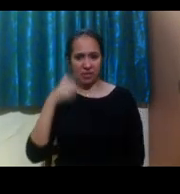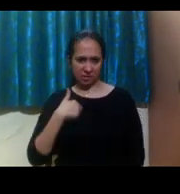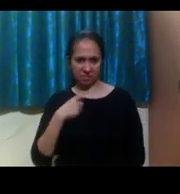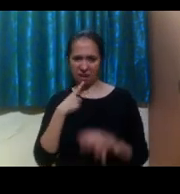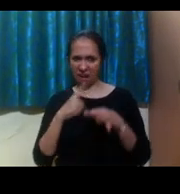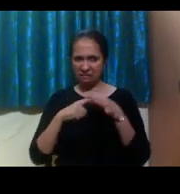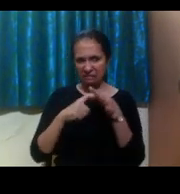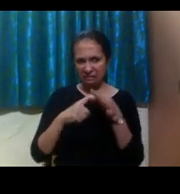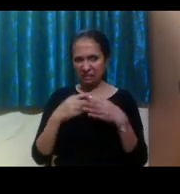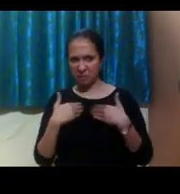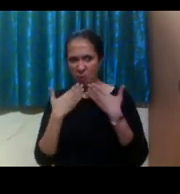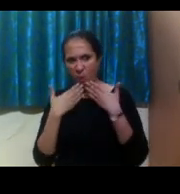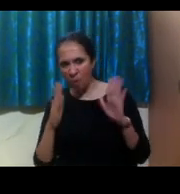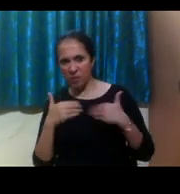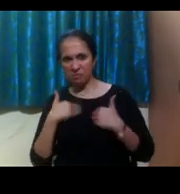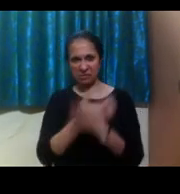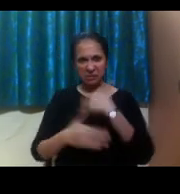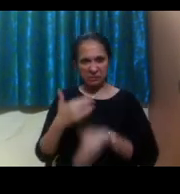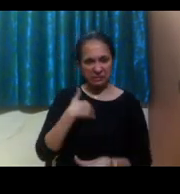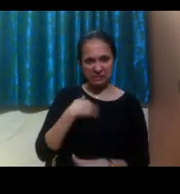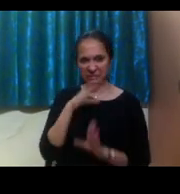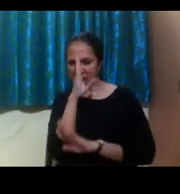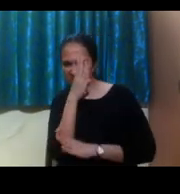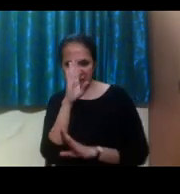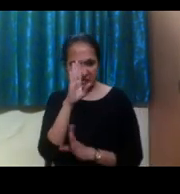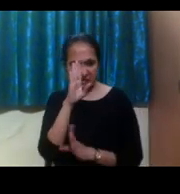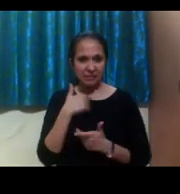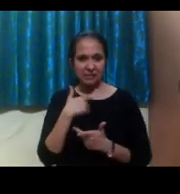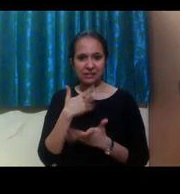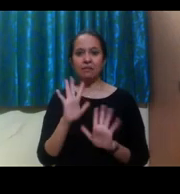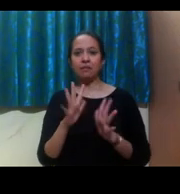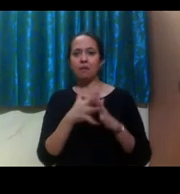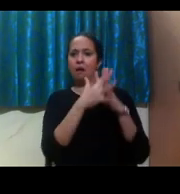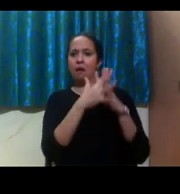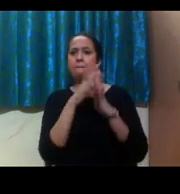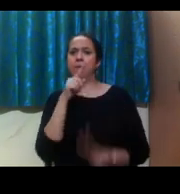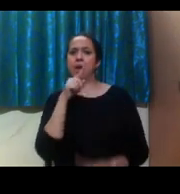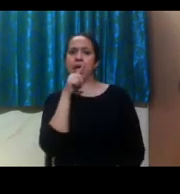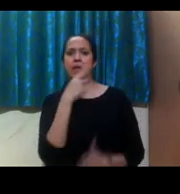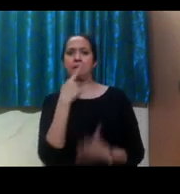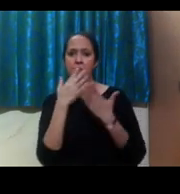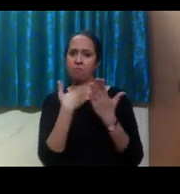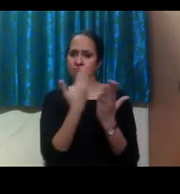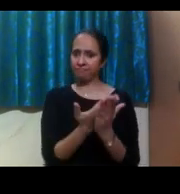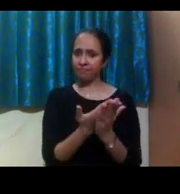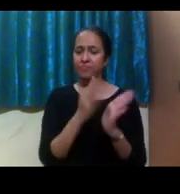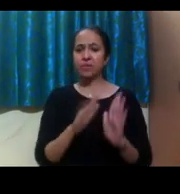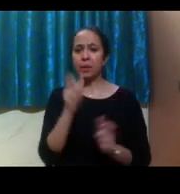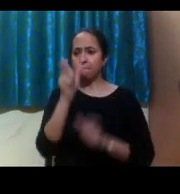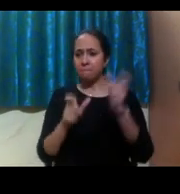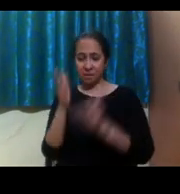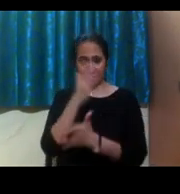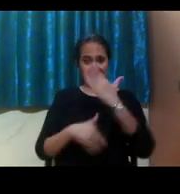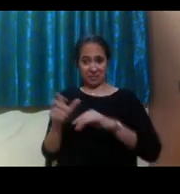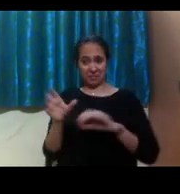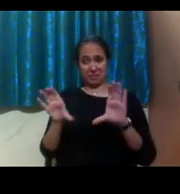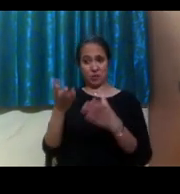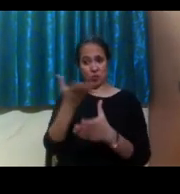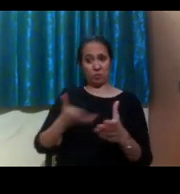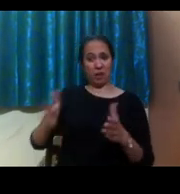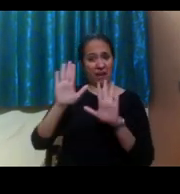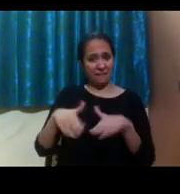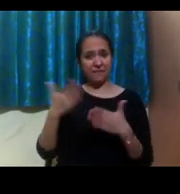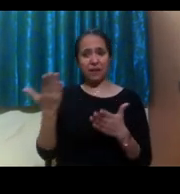cannot just deny the discrimination, um, in the U.S. for or across the world for people with disabilities. And so many